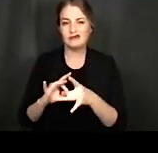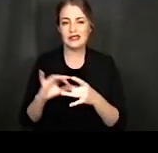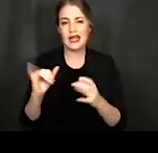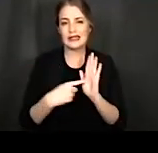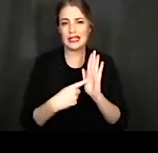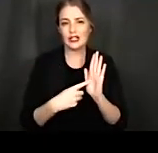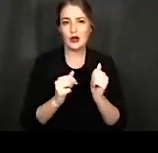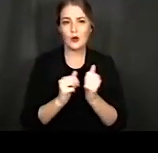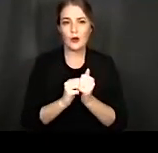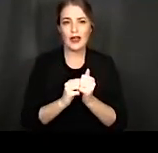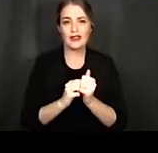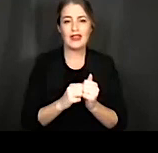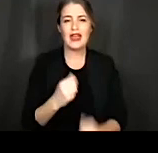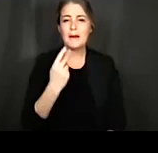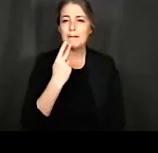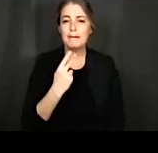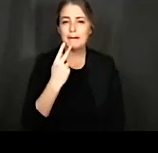with the thinner pink arrows.